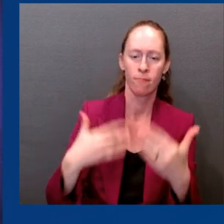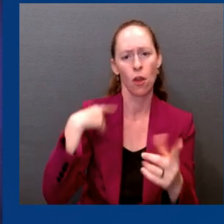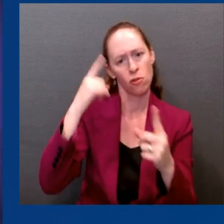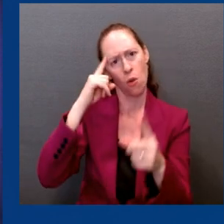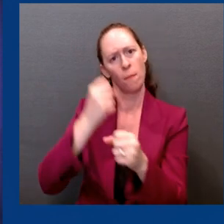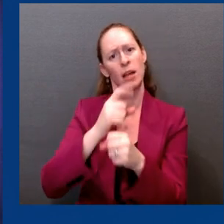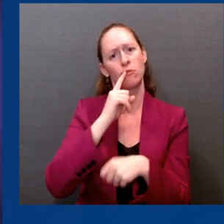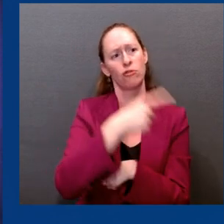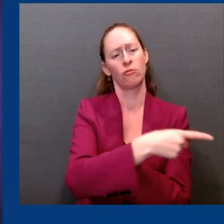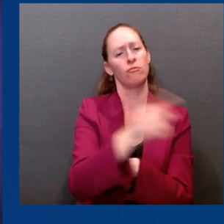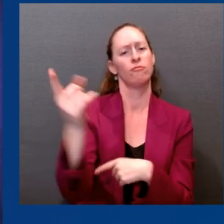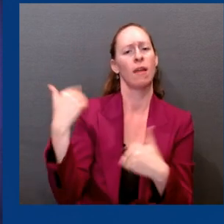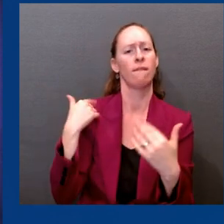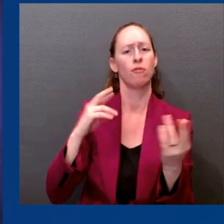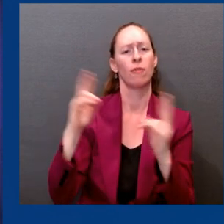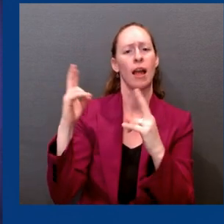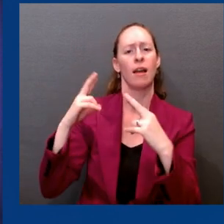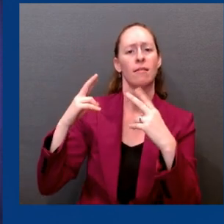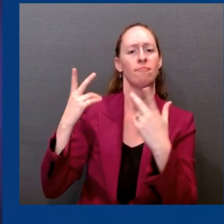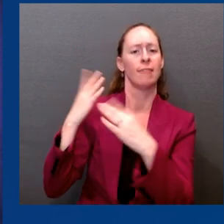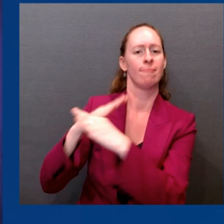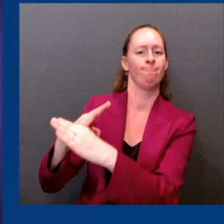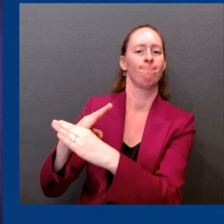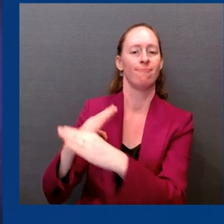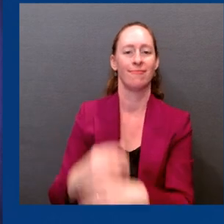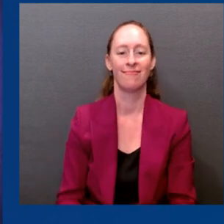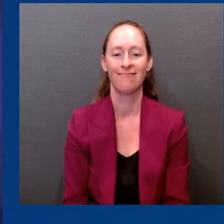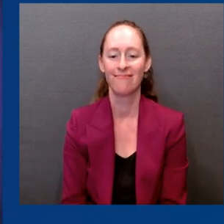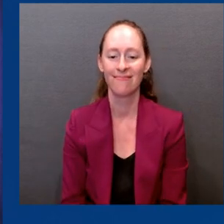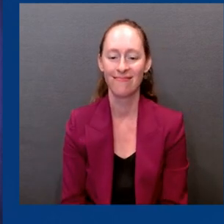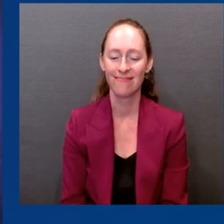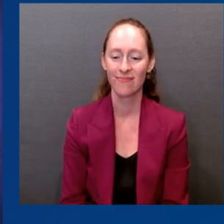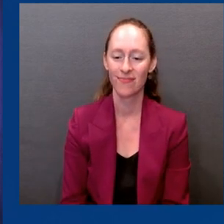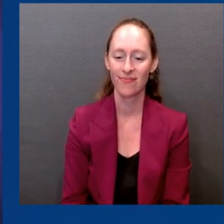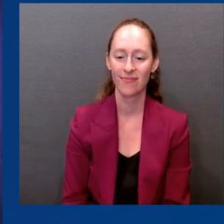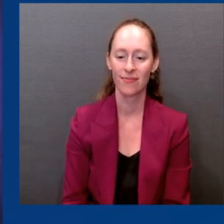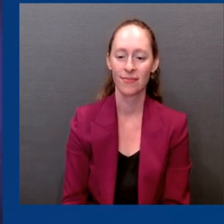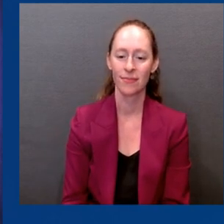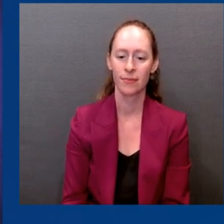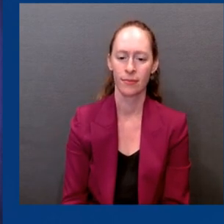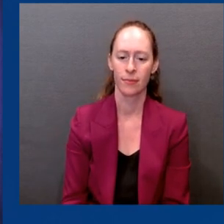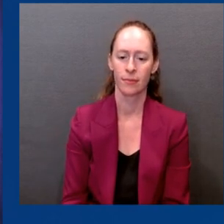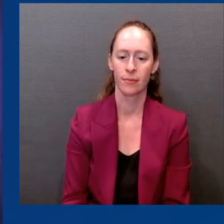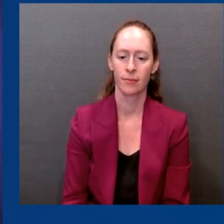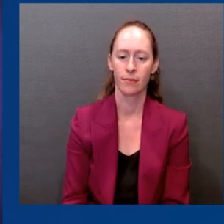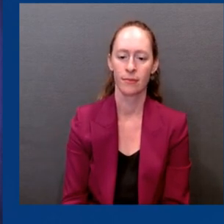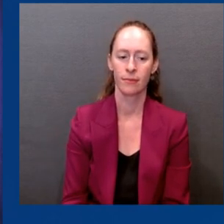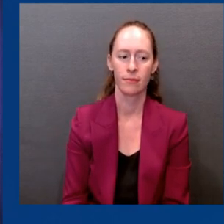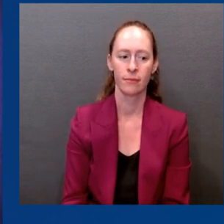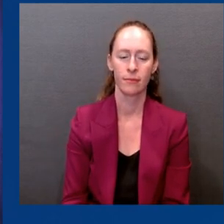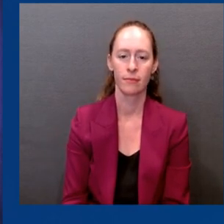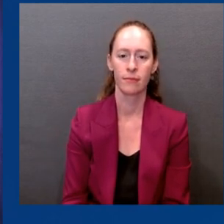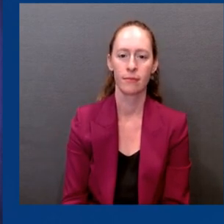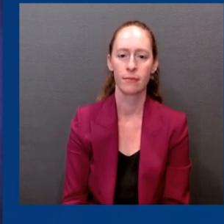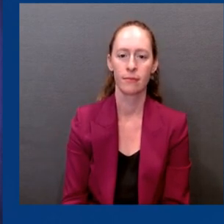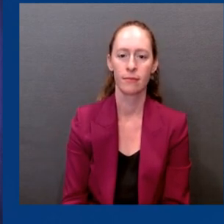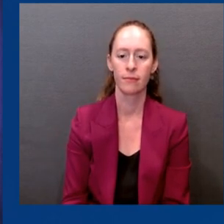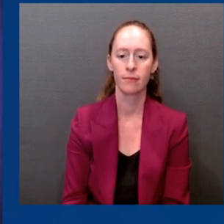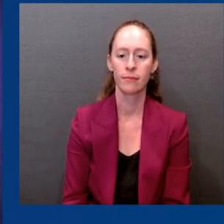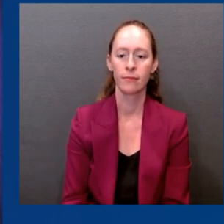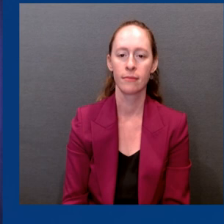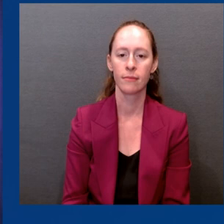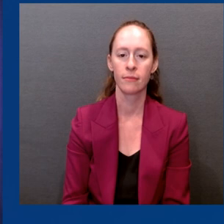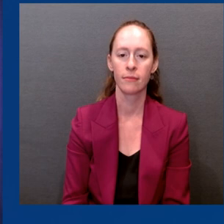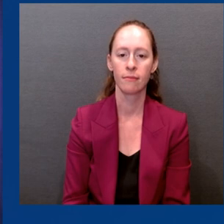Secretary, thank you, and thank you for your leadership. And let me just take one minute to highlight a point that you made, sir, which I think